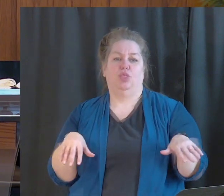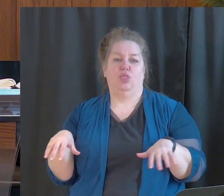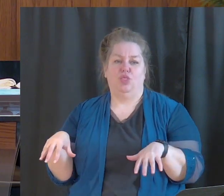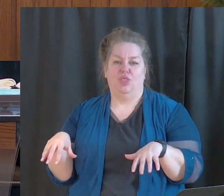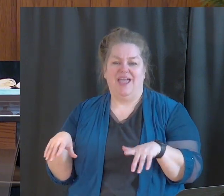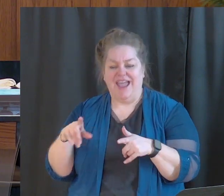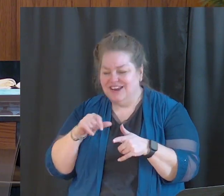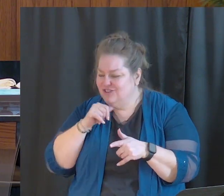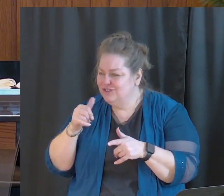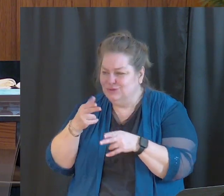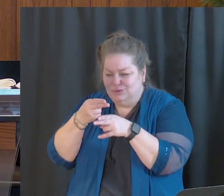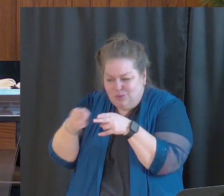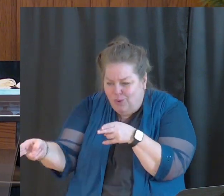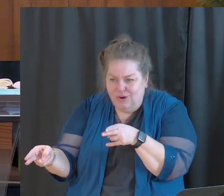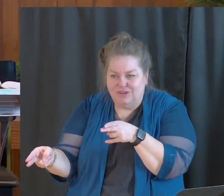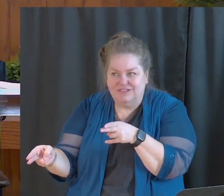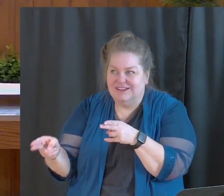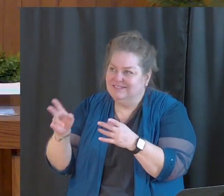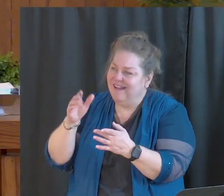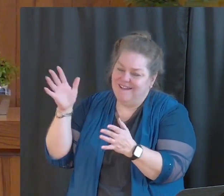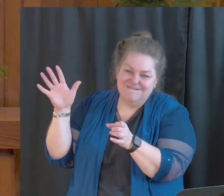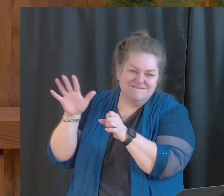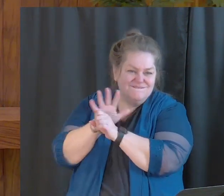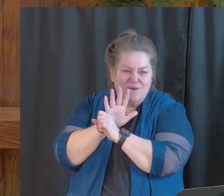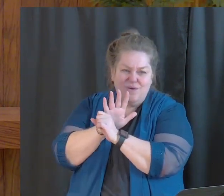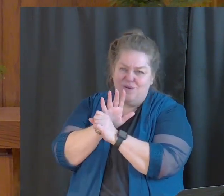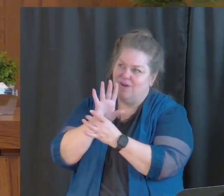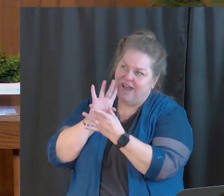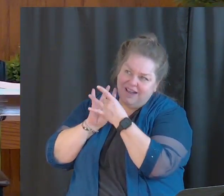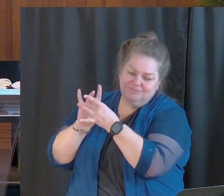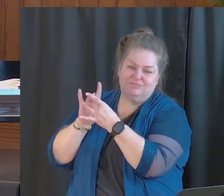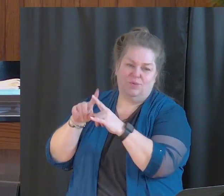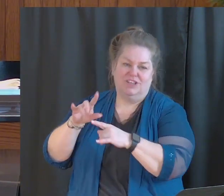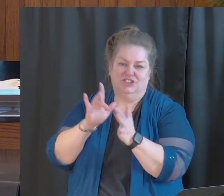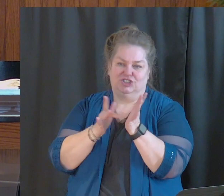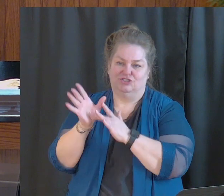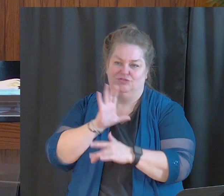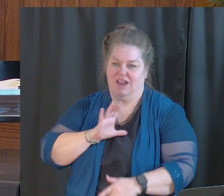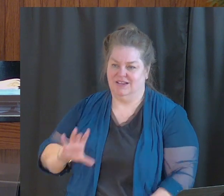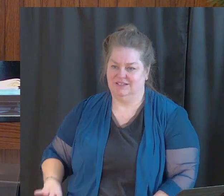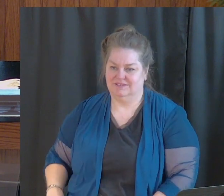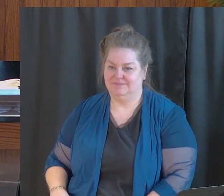in our relationship with Jesus Christ. And most importantly, this.